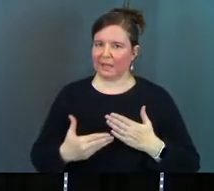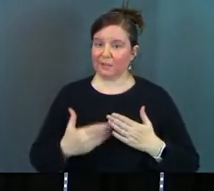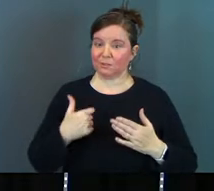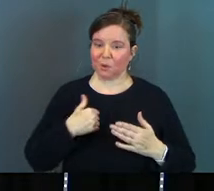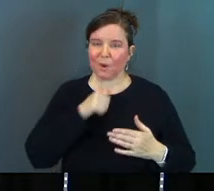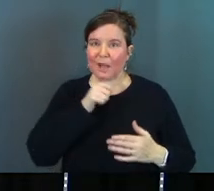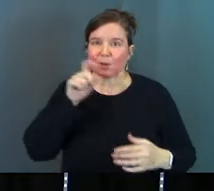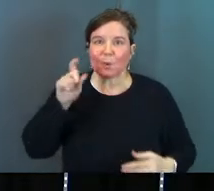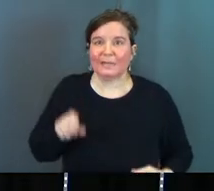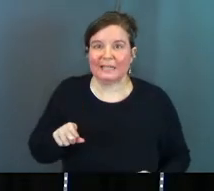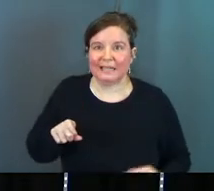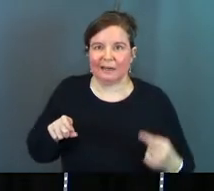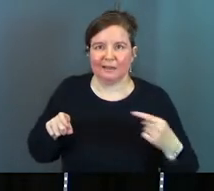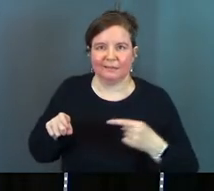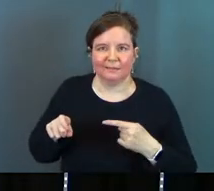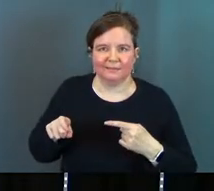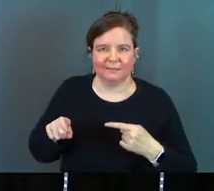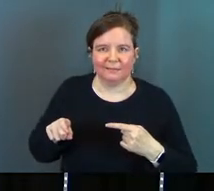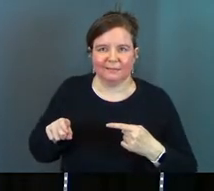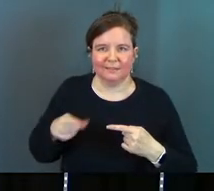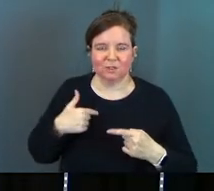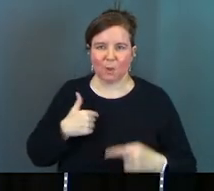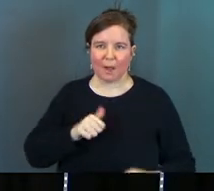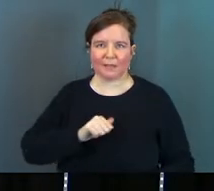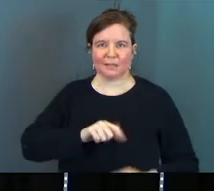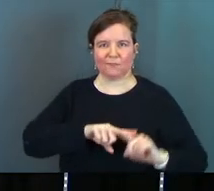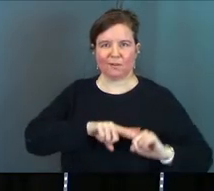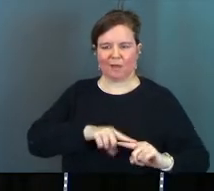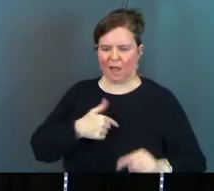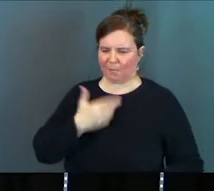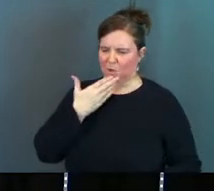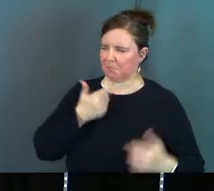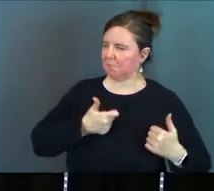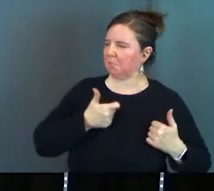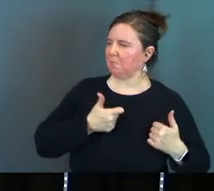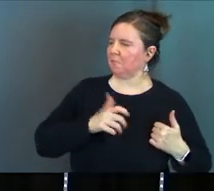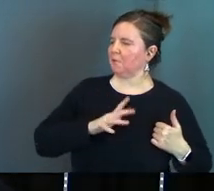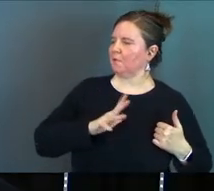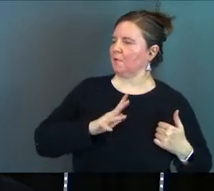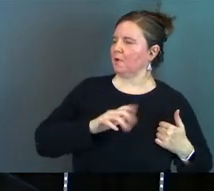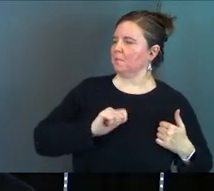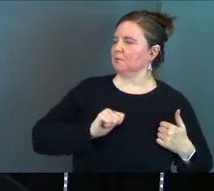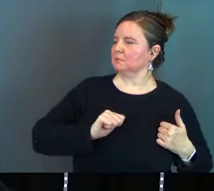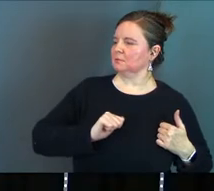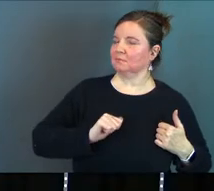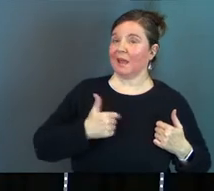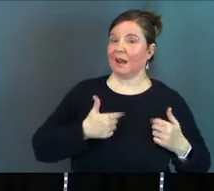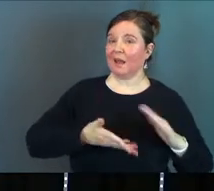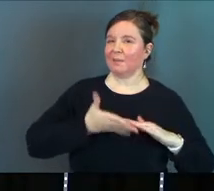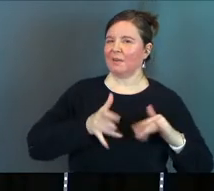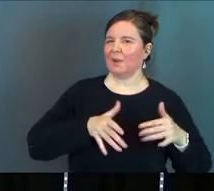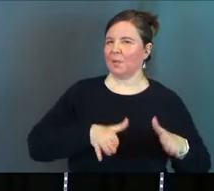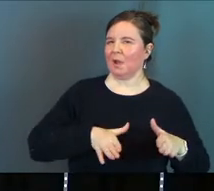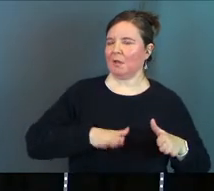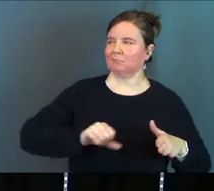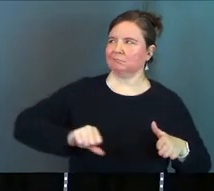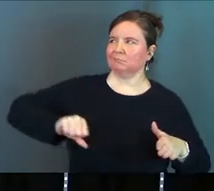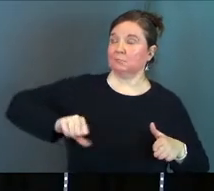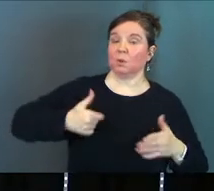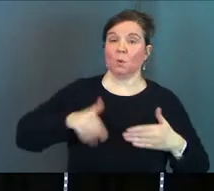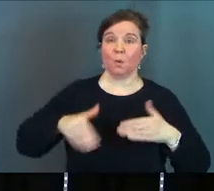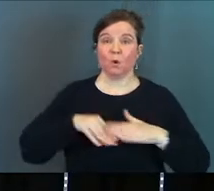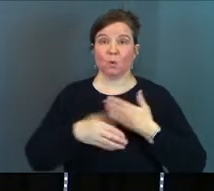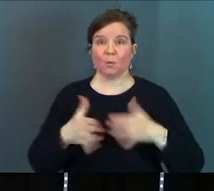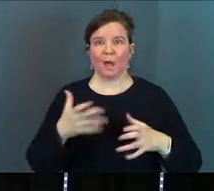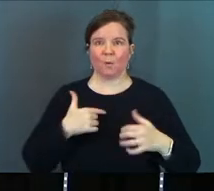and so I don't need and so I'm self-reliant. I'm good and that's the way I like to operate because when I walk